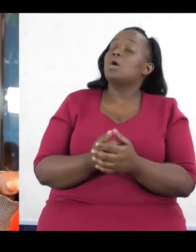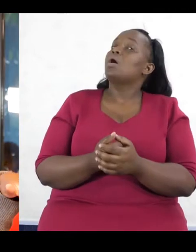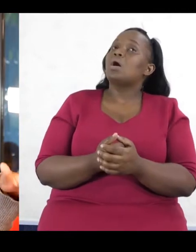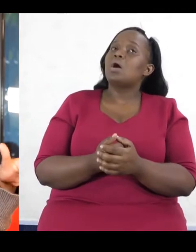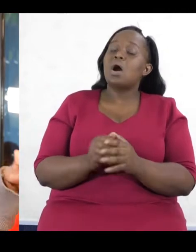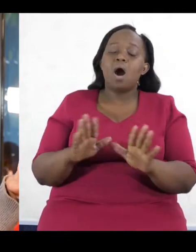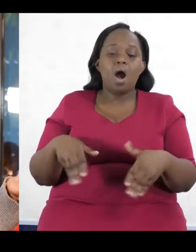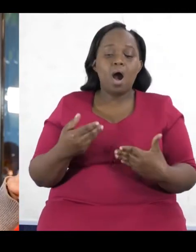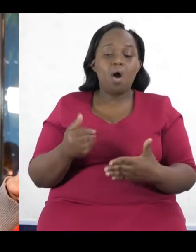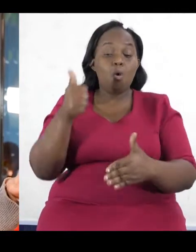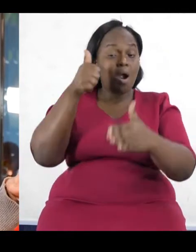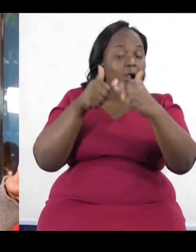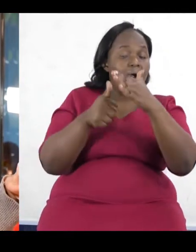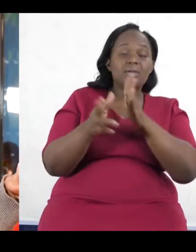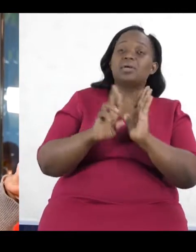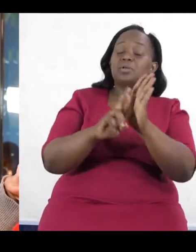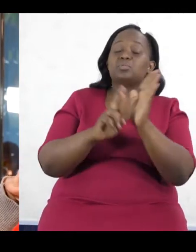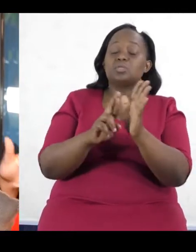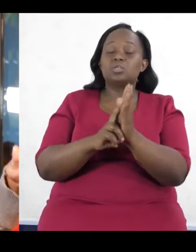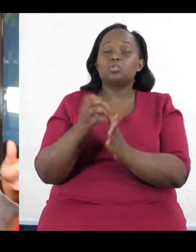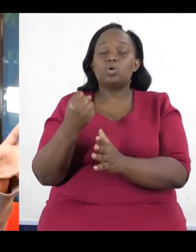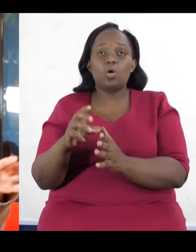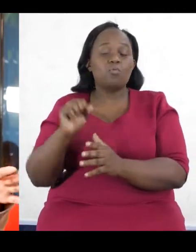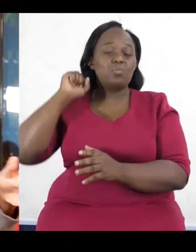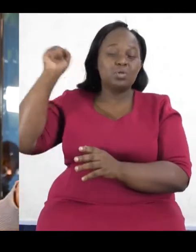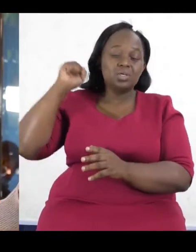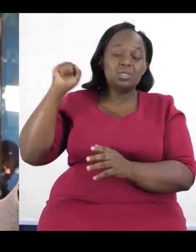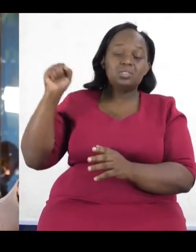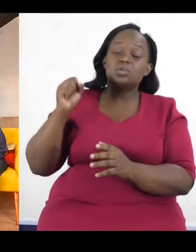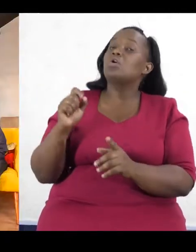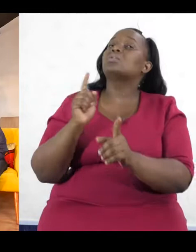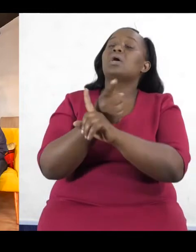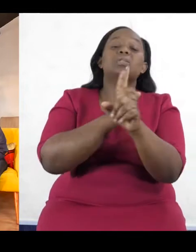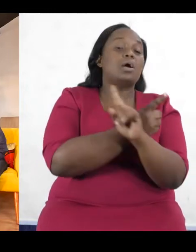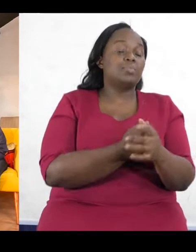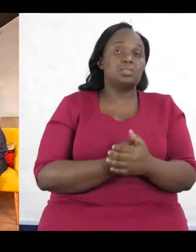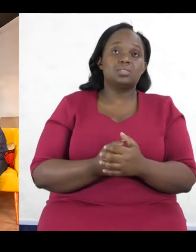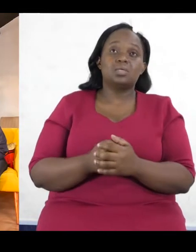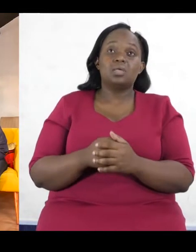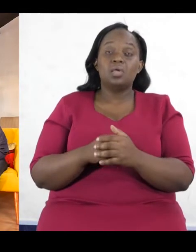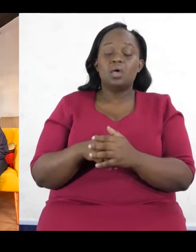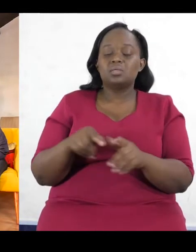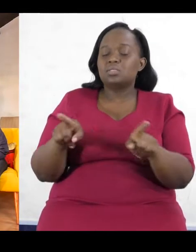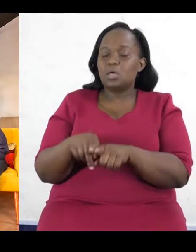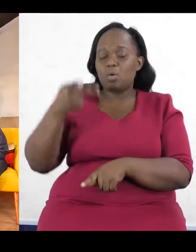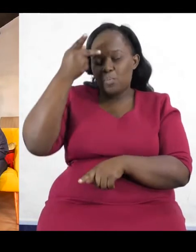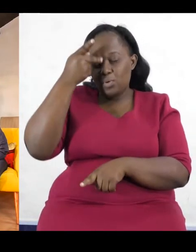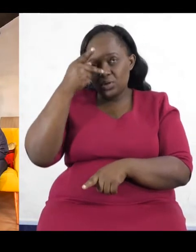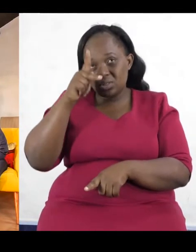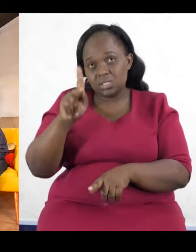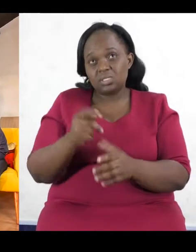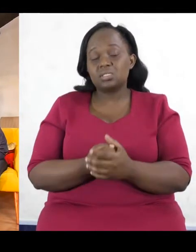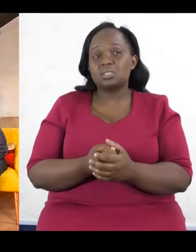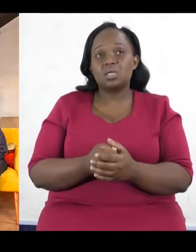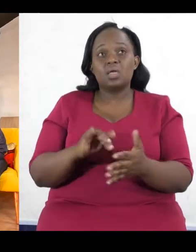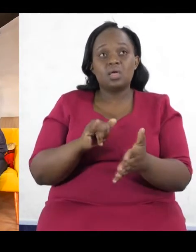and all that has reflected in certain policies and things that are actually either being picked up or not being picked up. So, yeah,